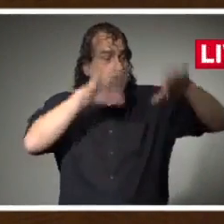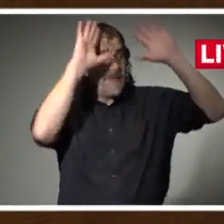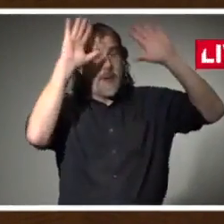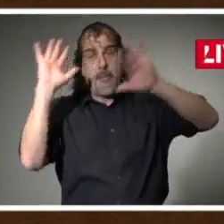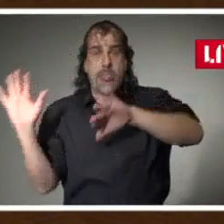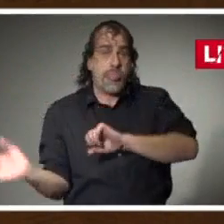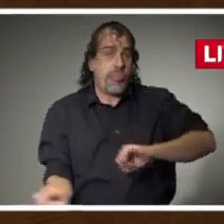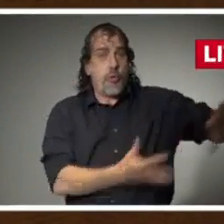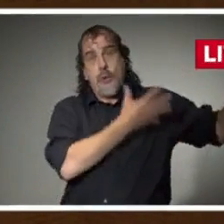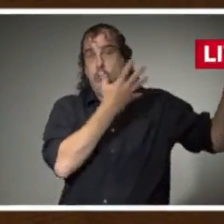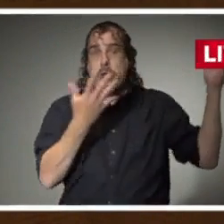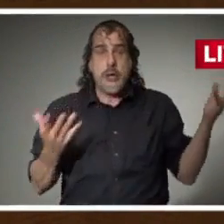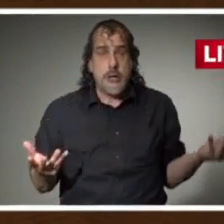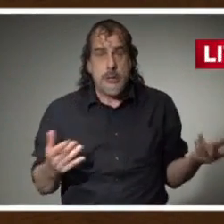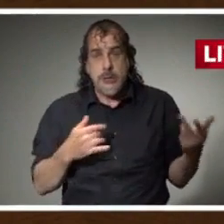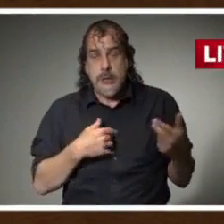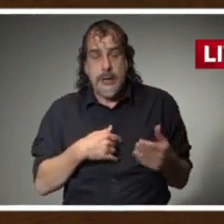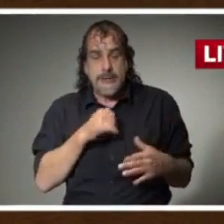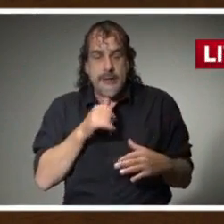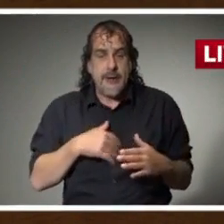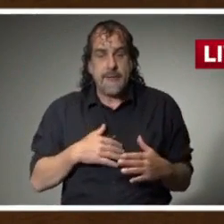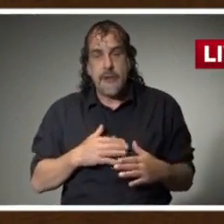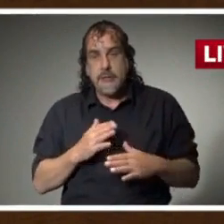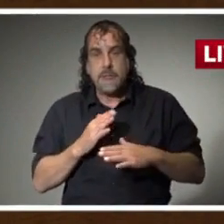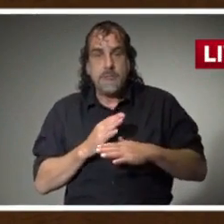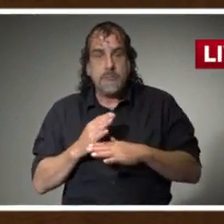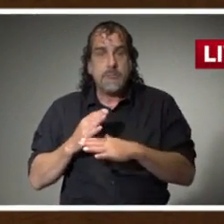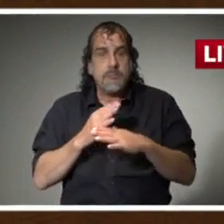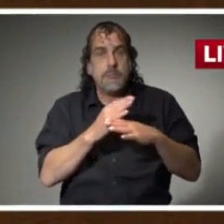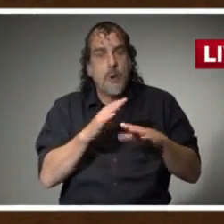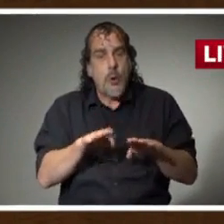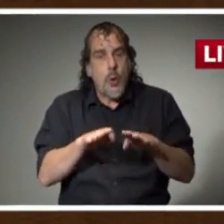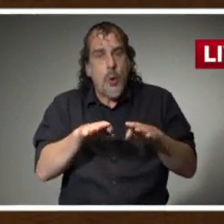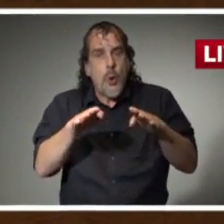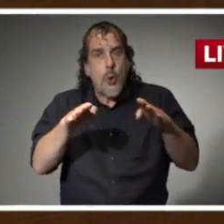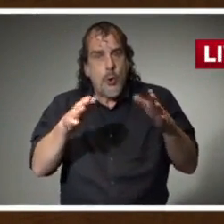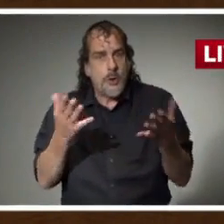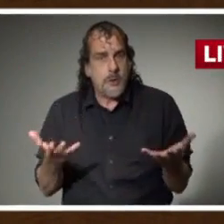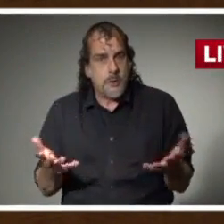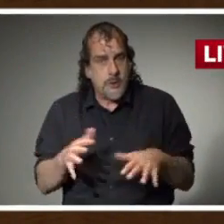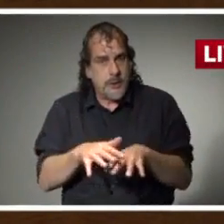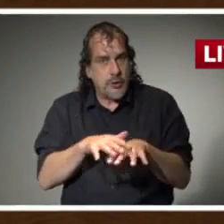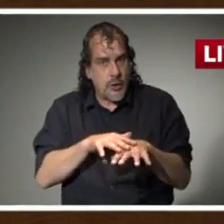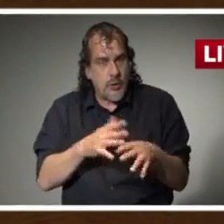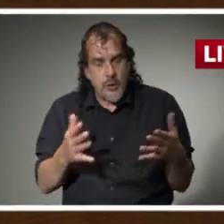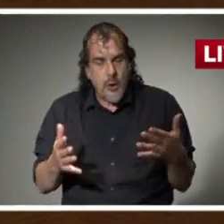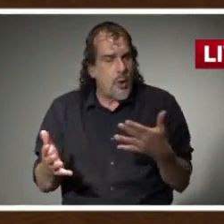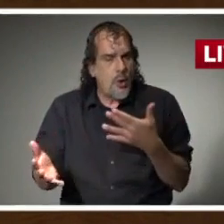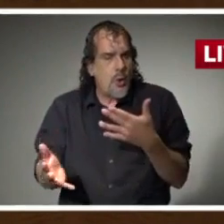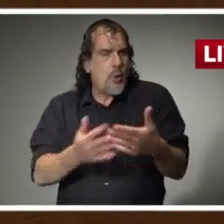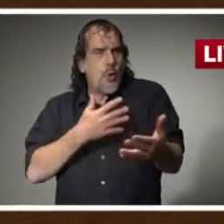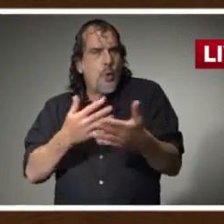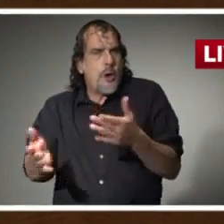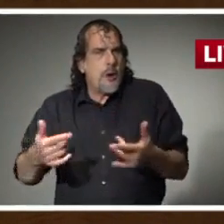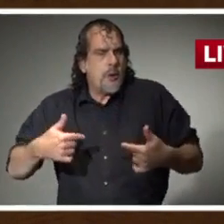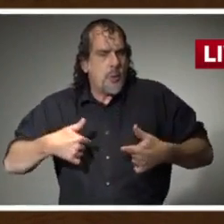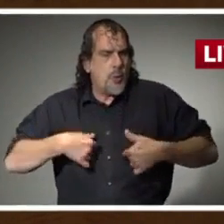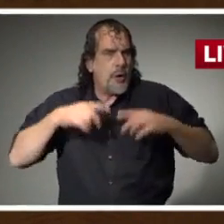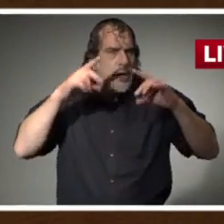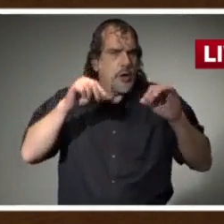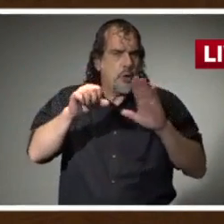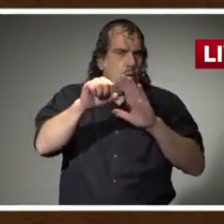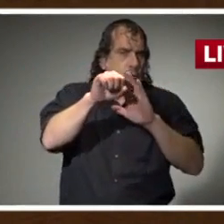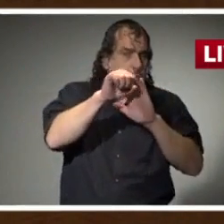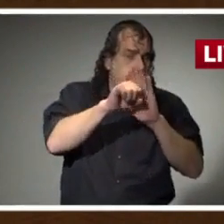rather than ease up on the measures. Whatever we do as a state has to be